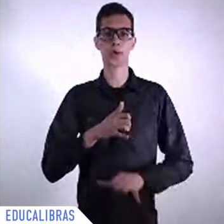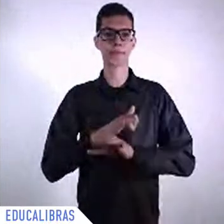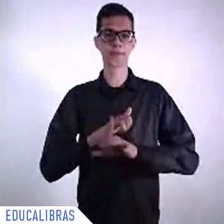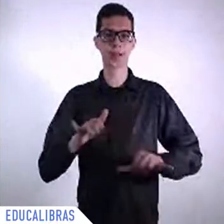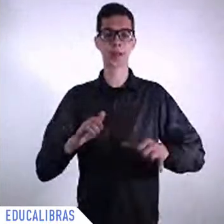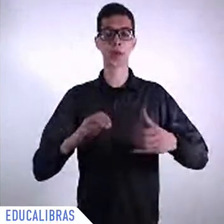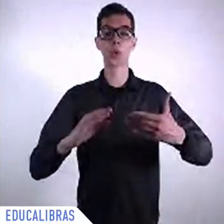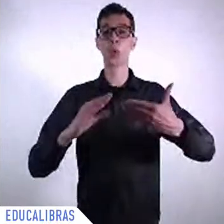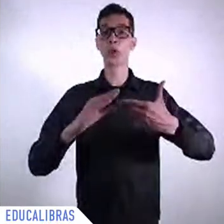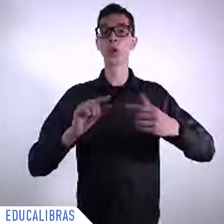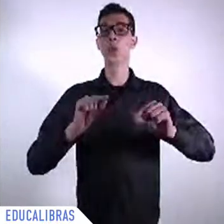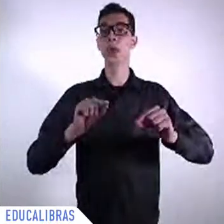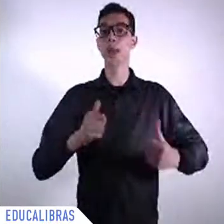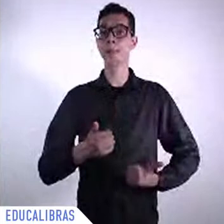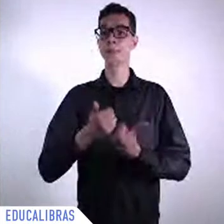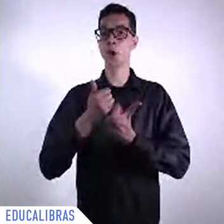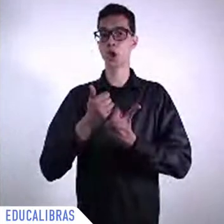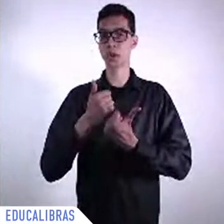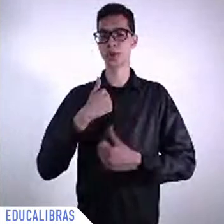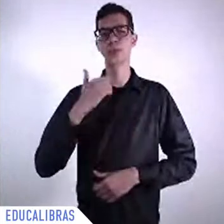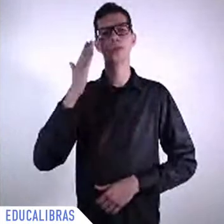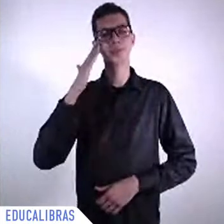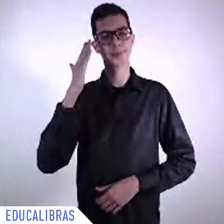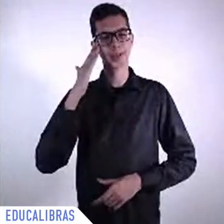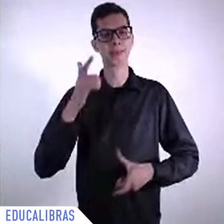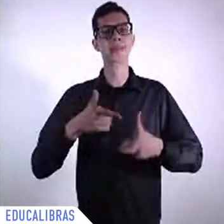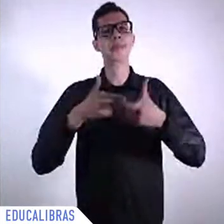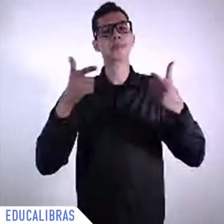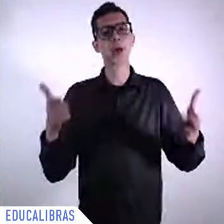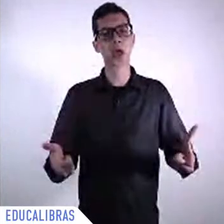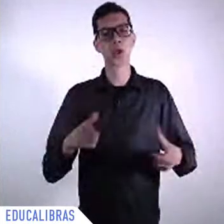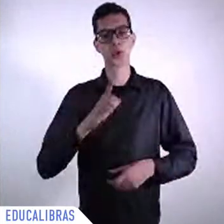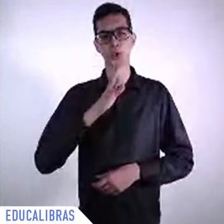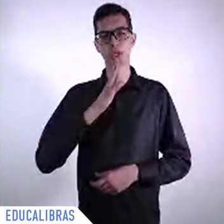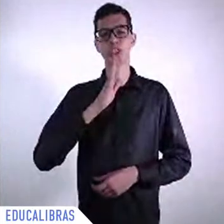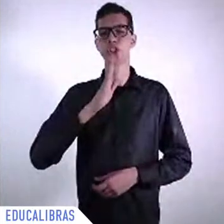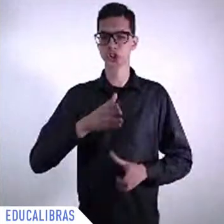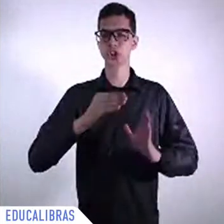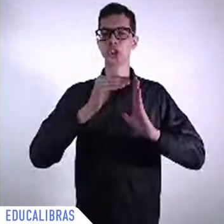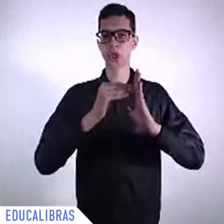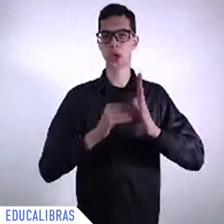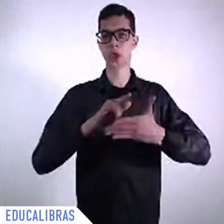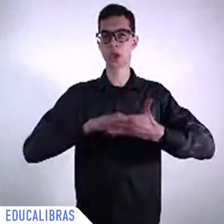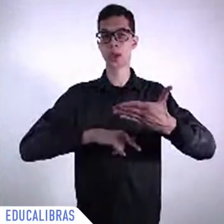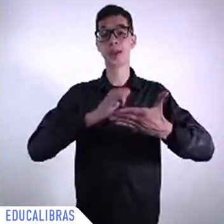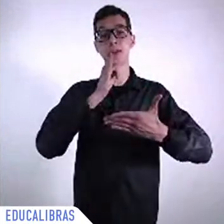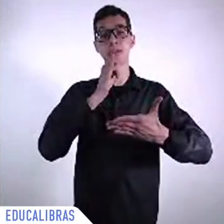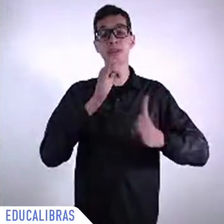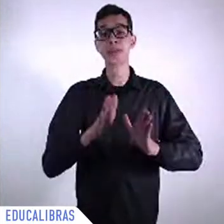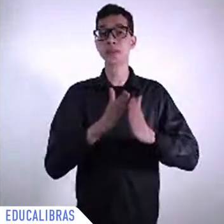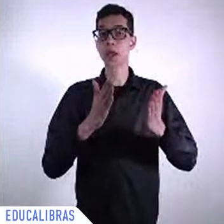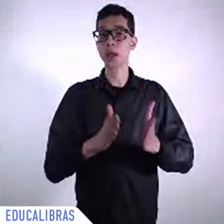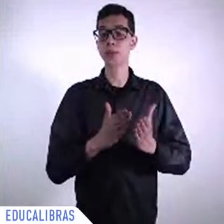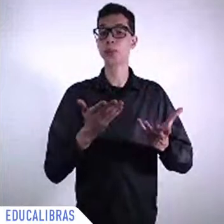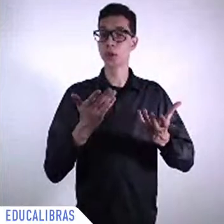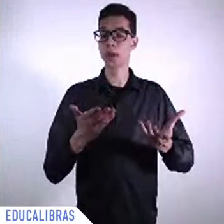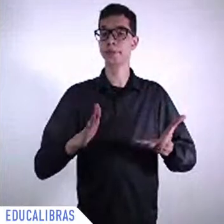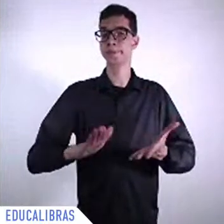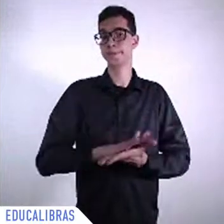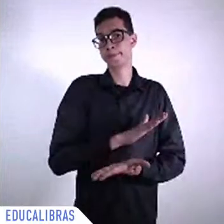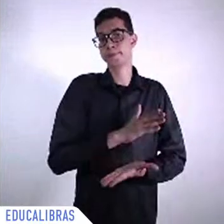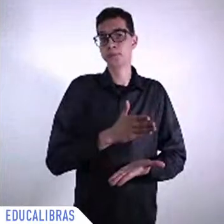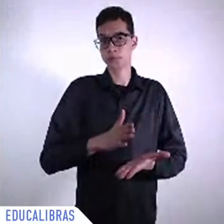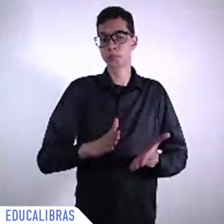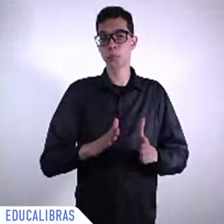the poverty and some of the others but I would once again like to emphasize that for me the way